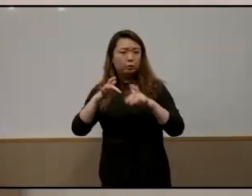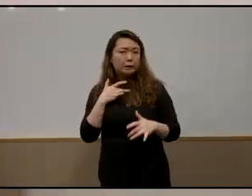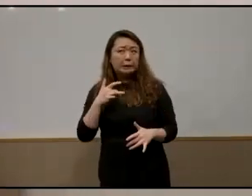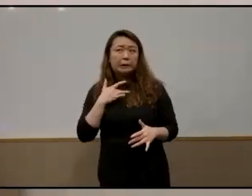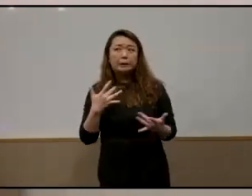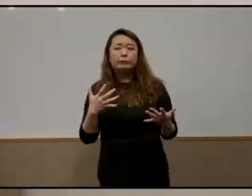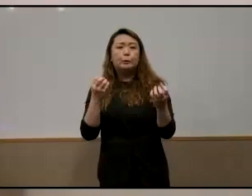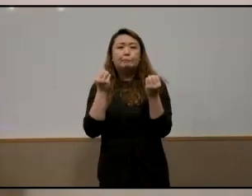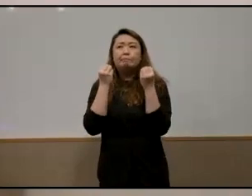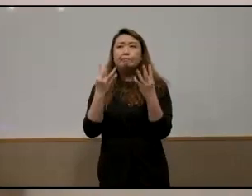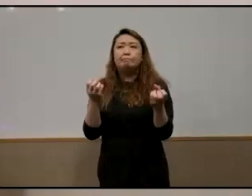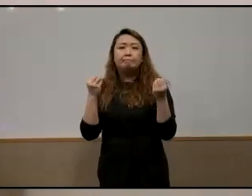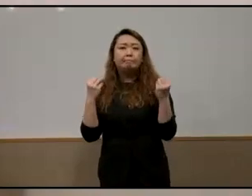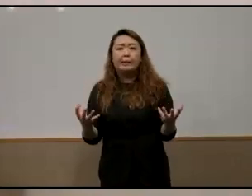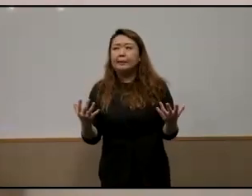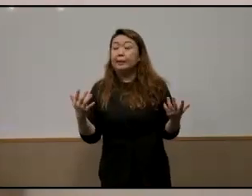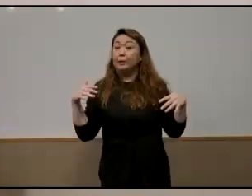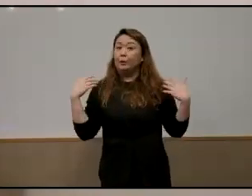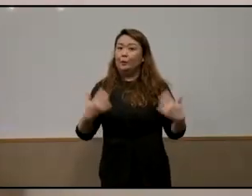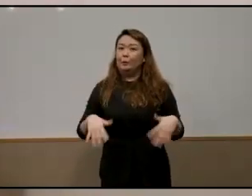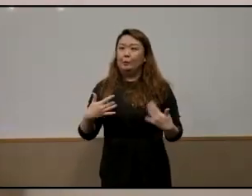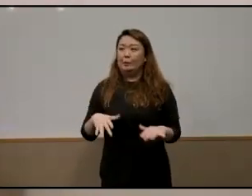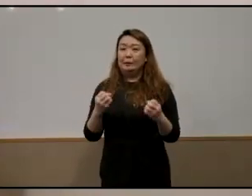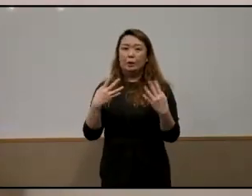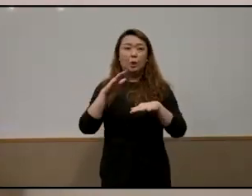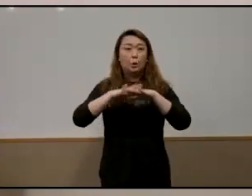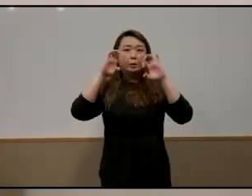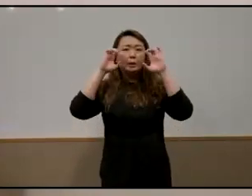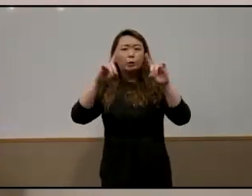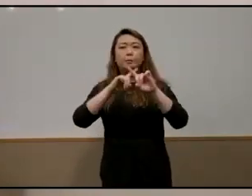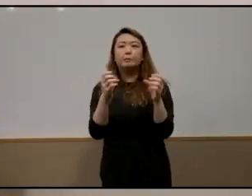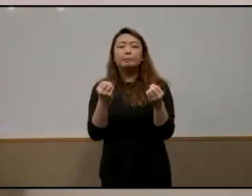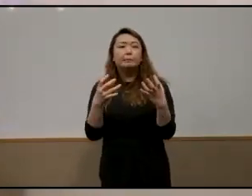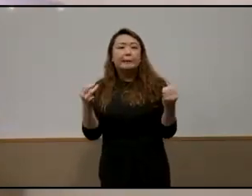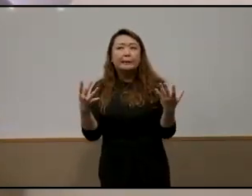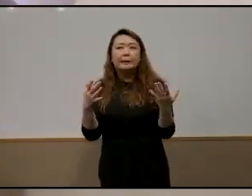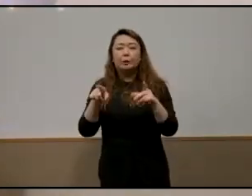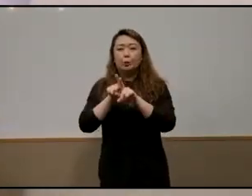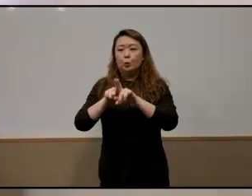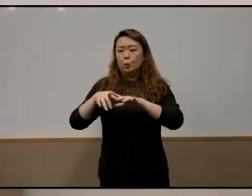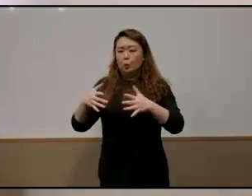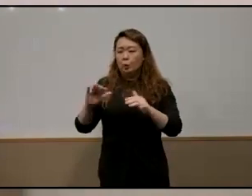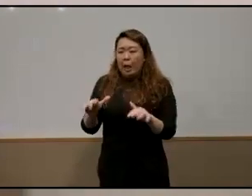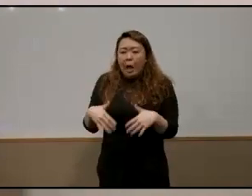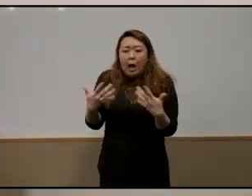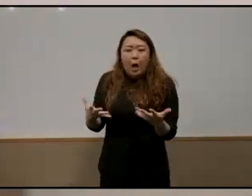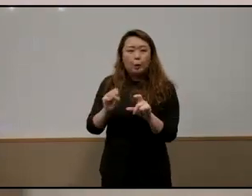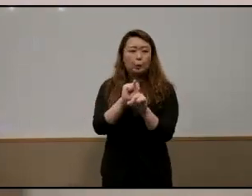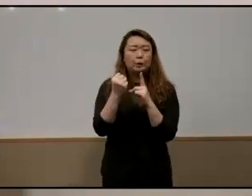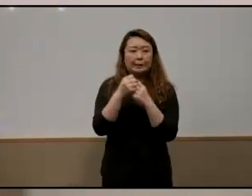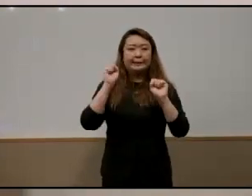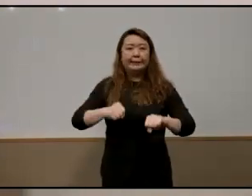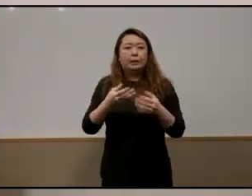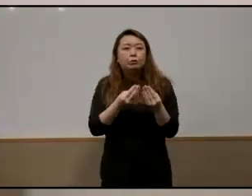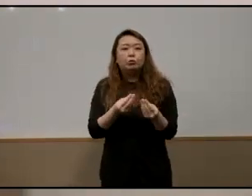that a lot of the well it's about education but a lot about what uh how society can solve